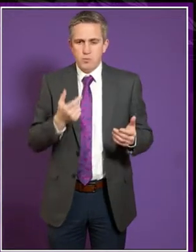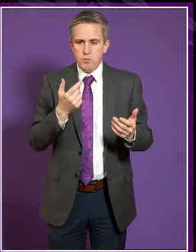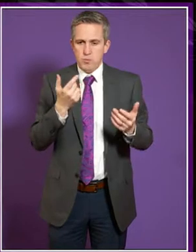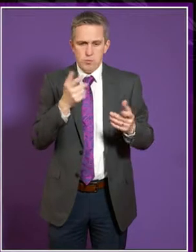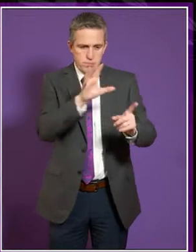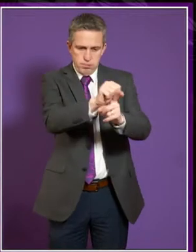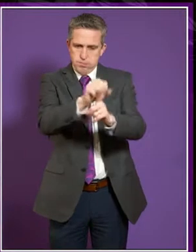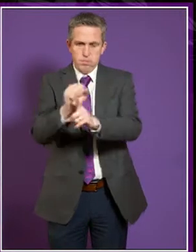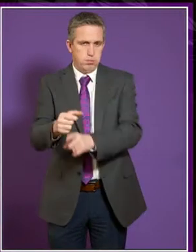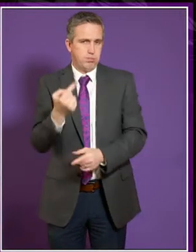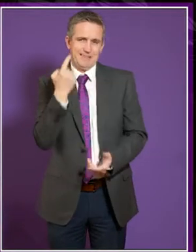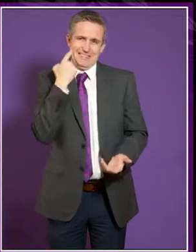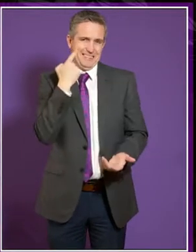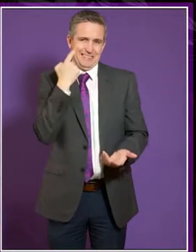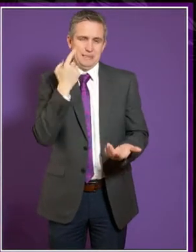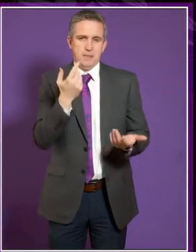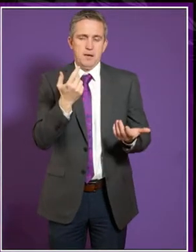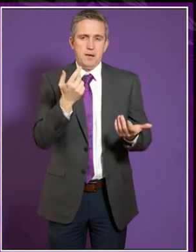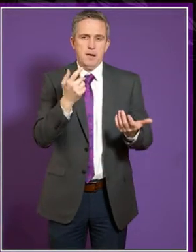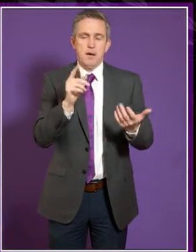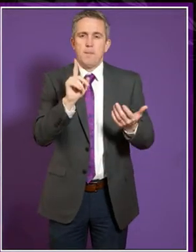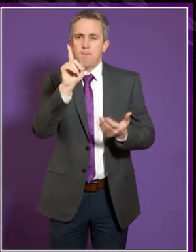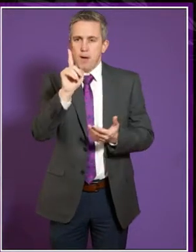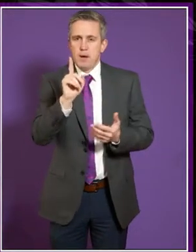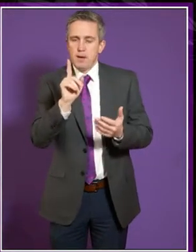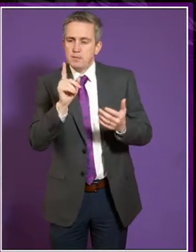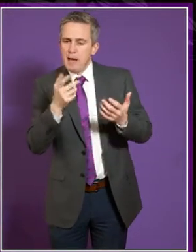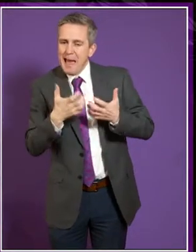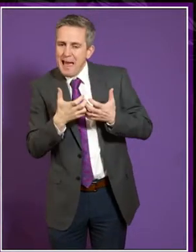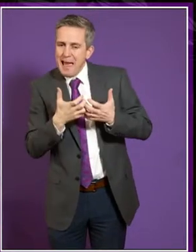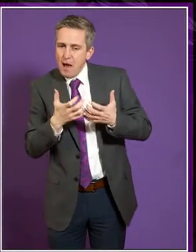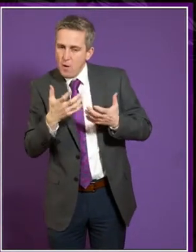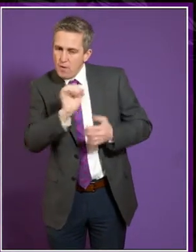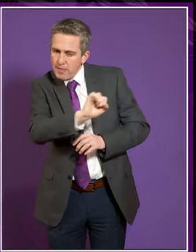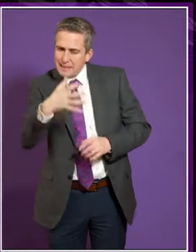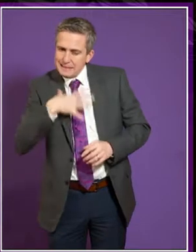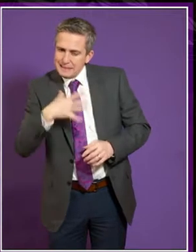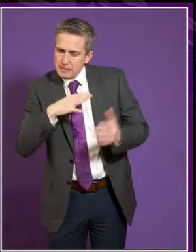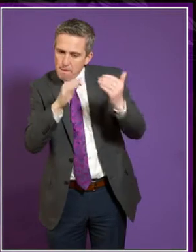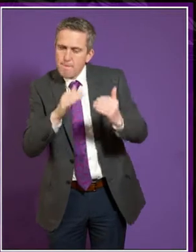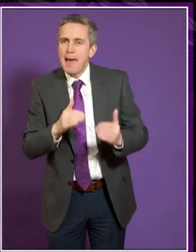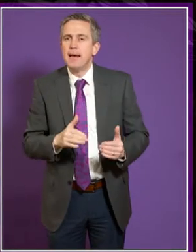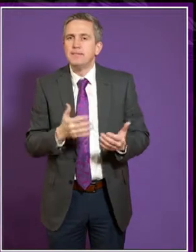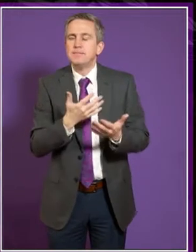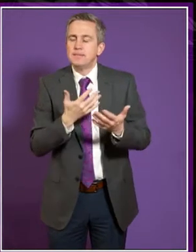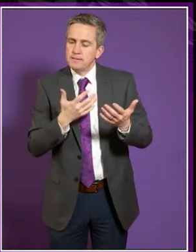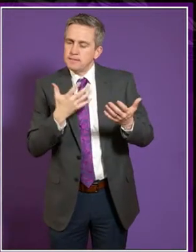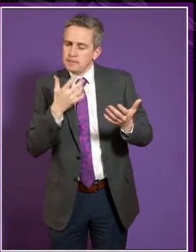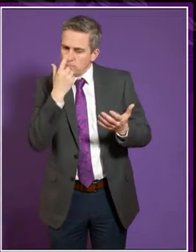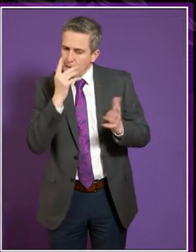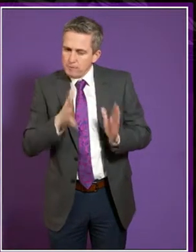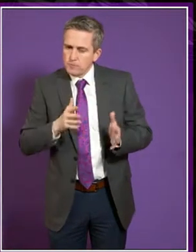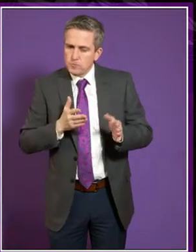identifying them and beginning the process of meeting their needs. There are other areas, I think